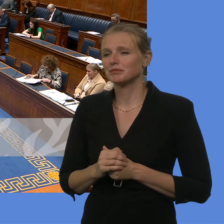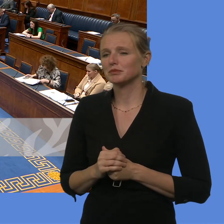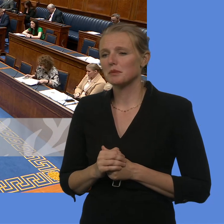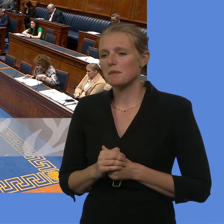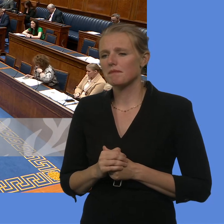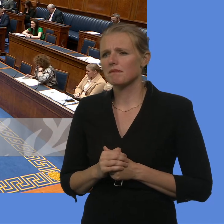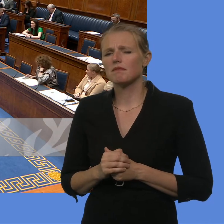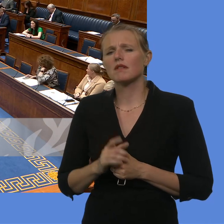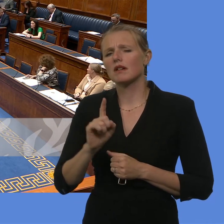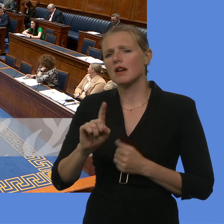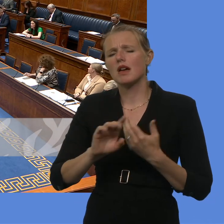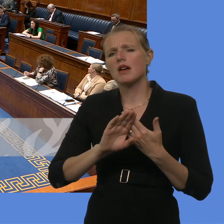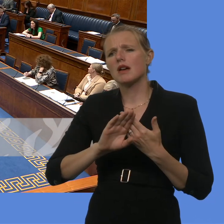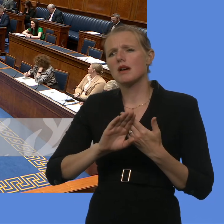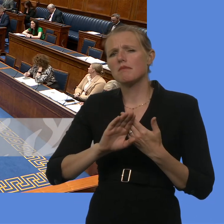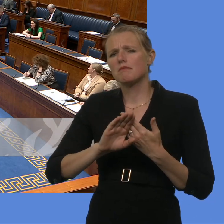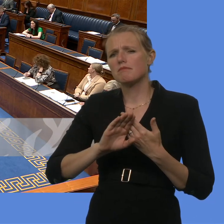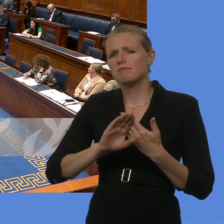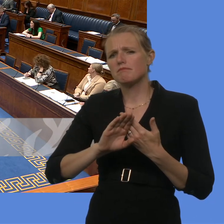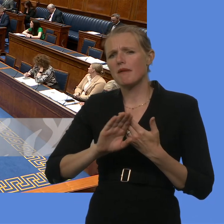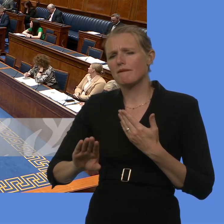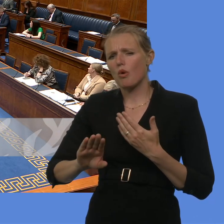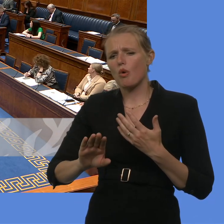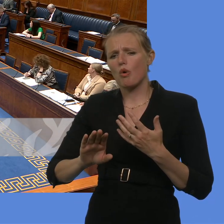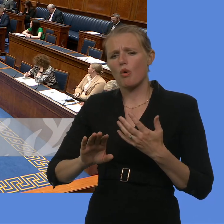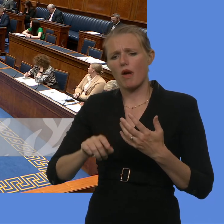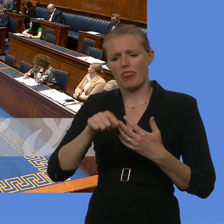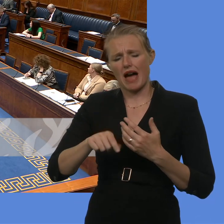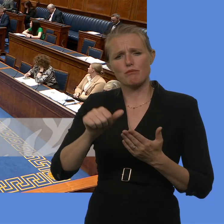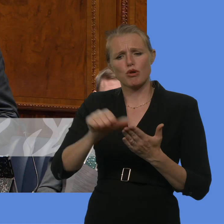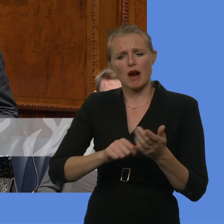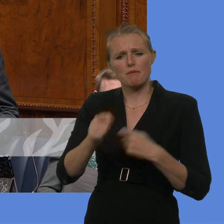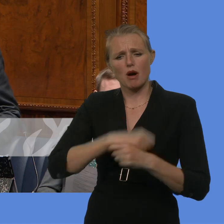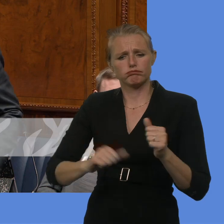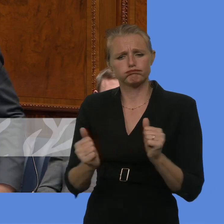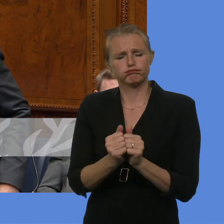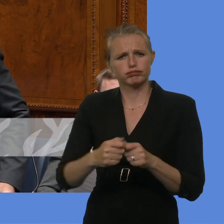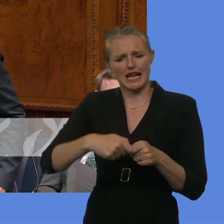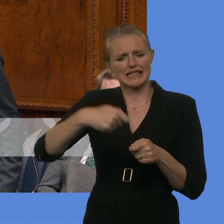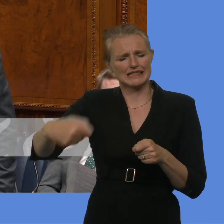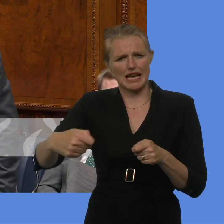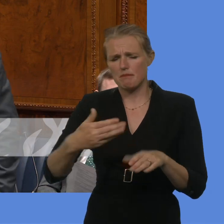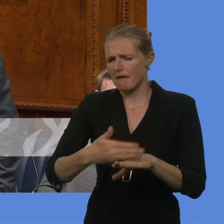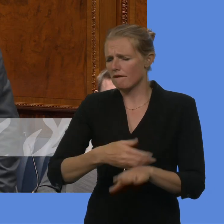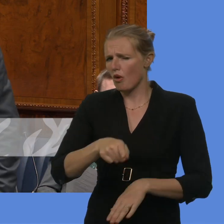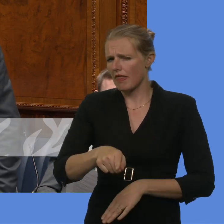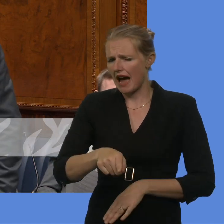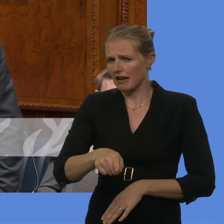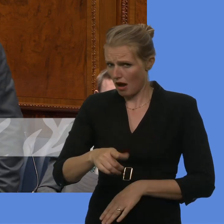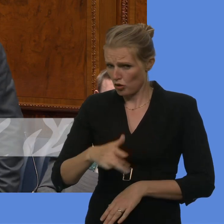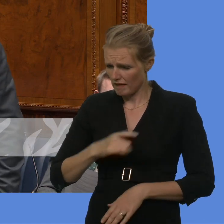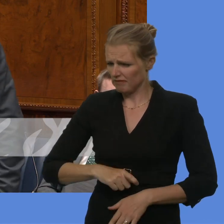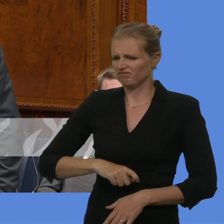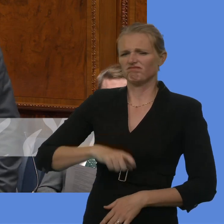Minister, before expanding or extending or renewing the programme, are you convinced that an appropriate appraisal has been